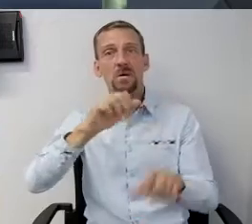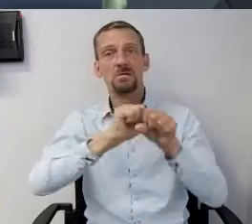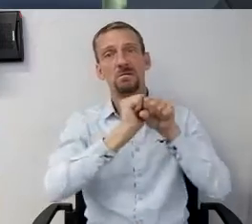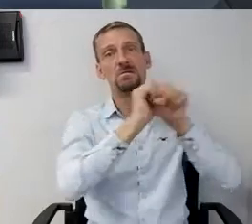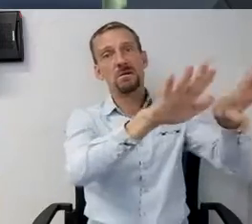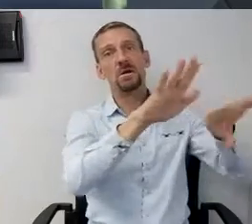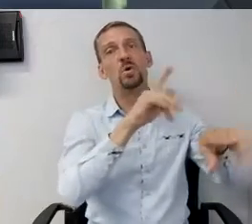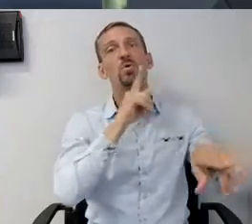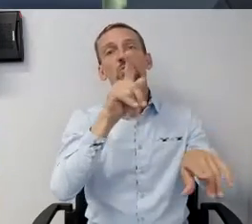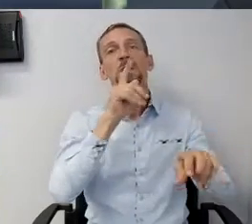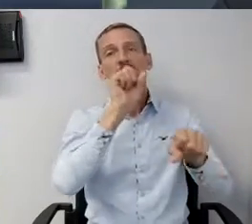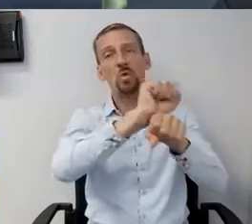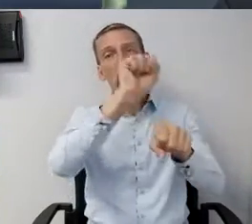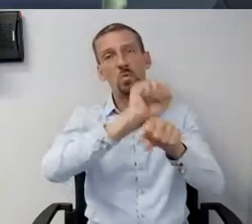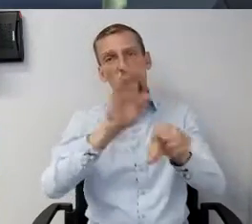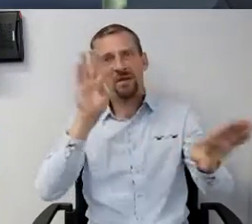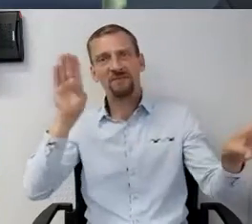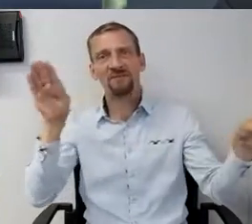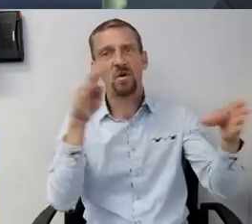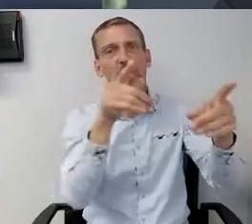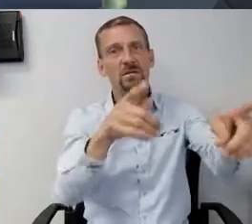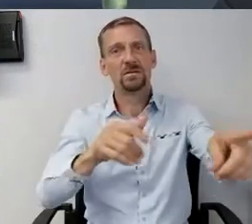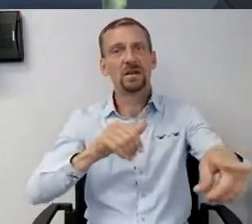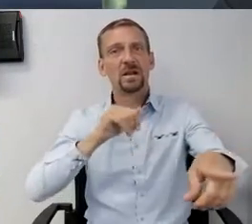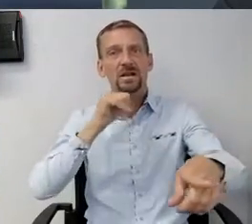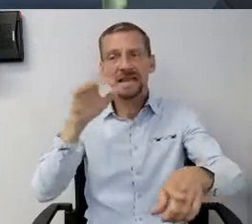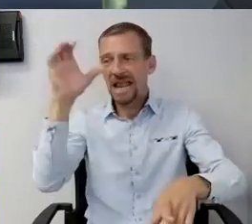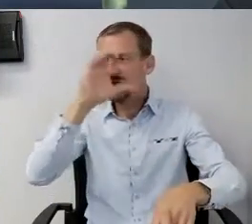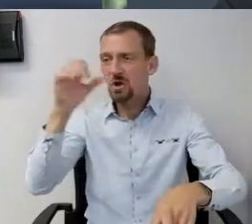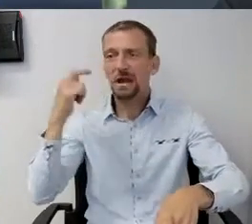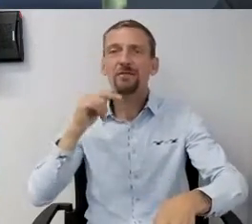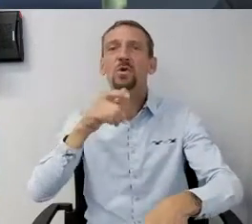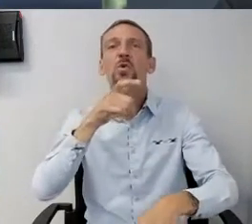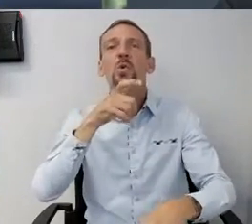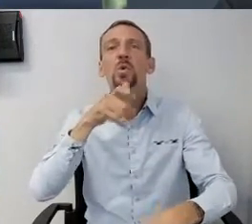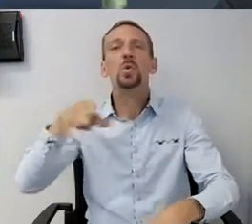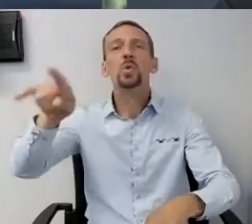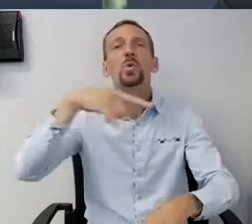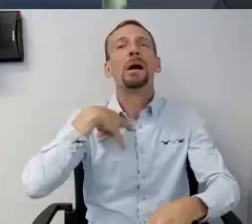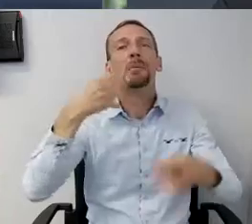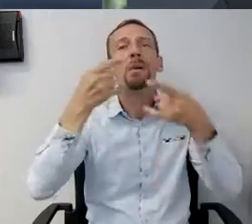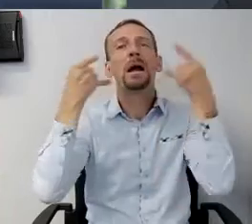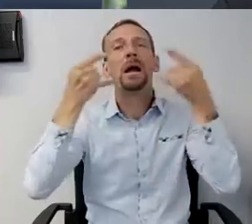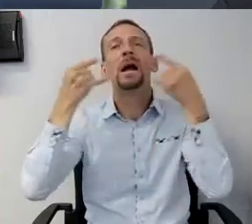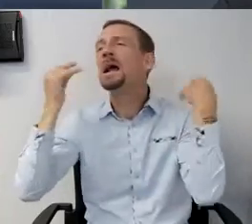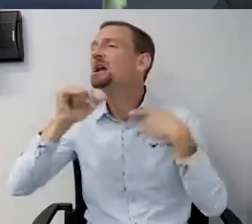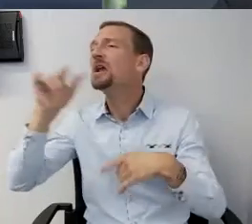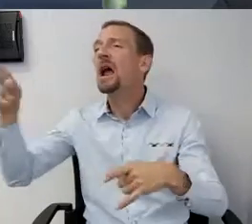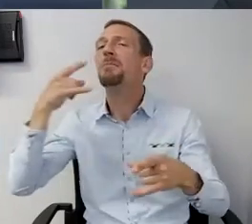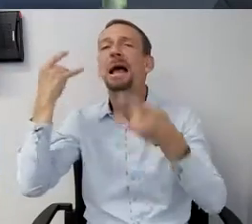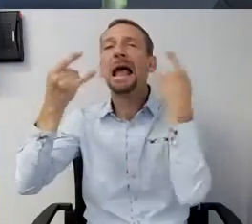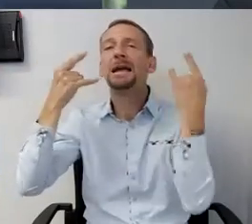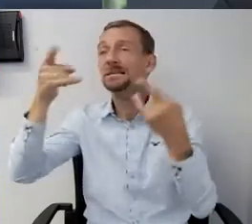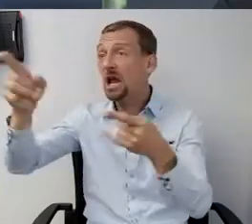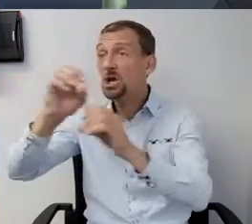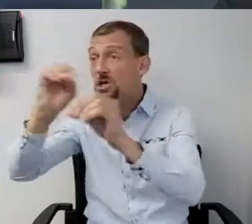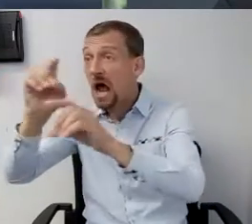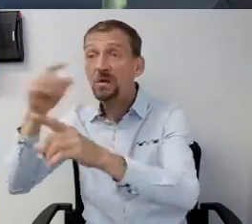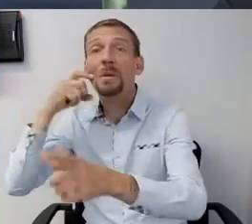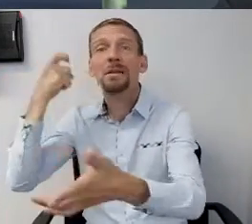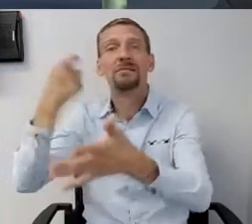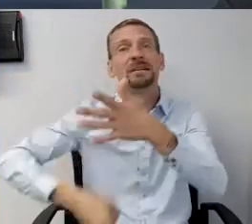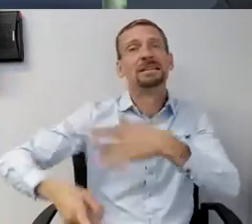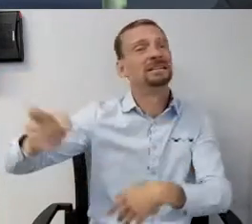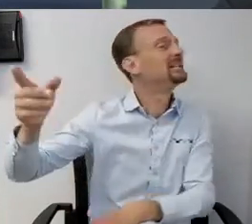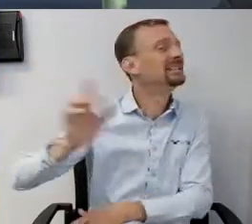resources, not being the mask cops that are going around fining individuals that aren't wearing their masks. So I